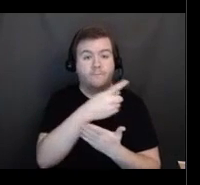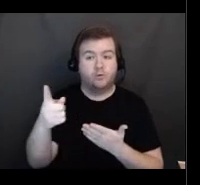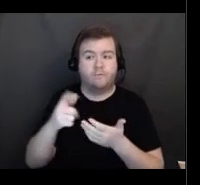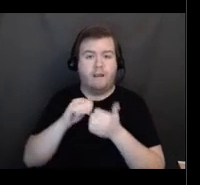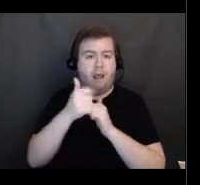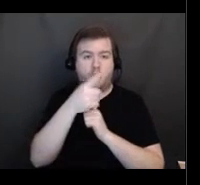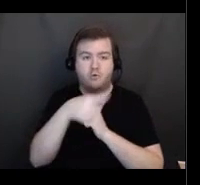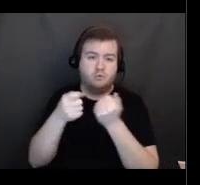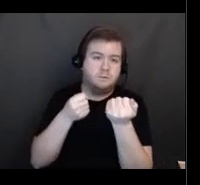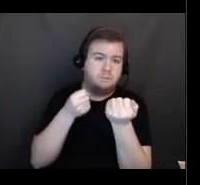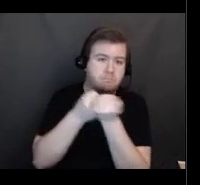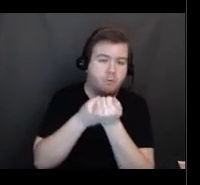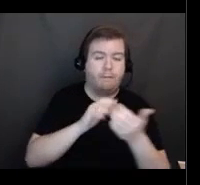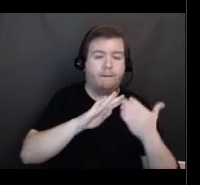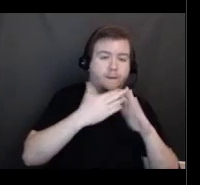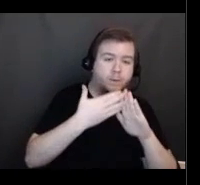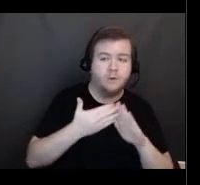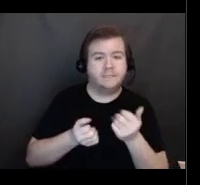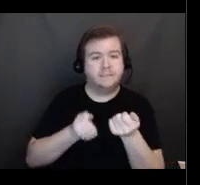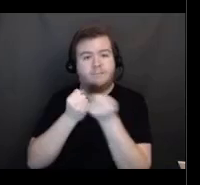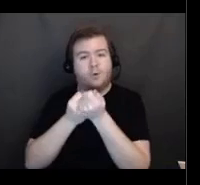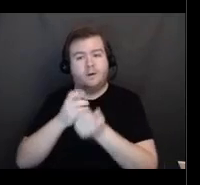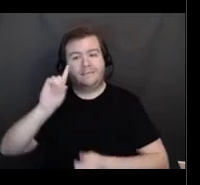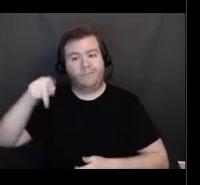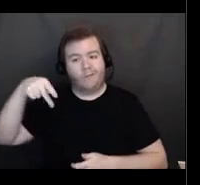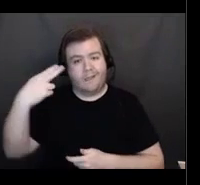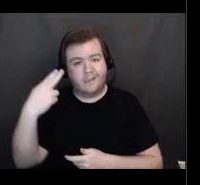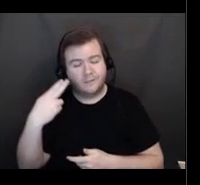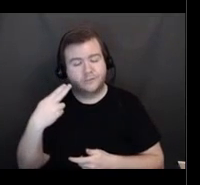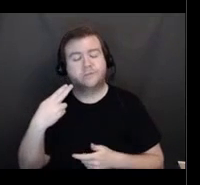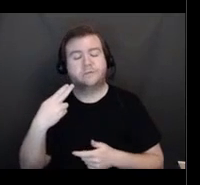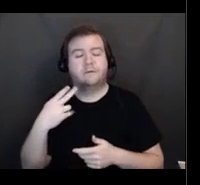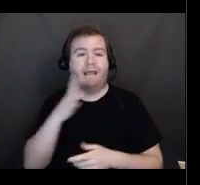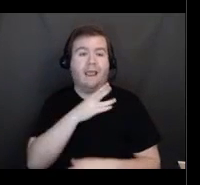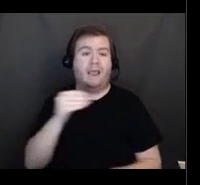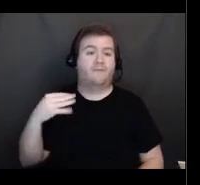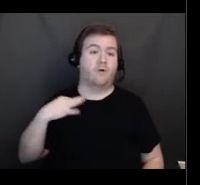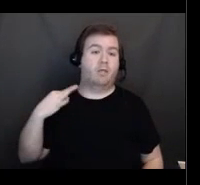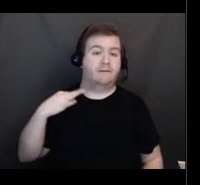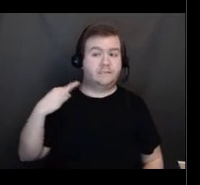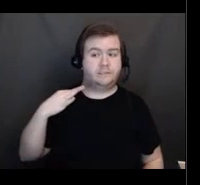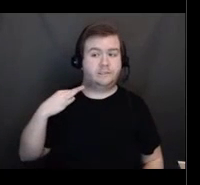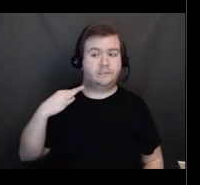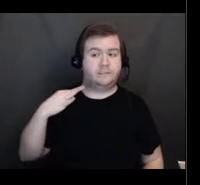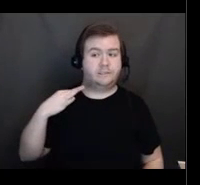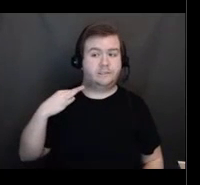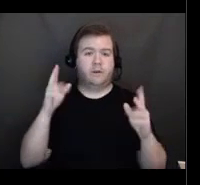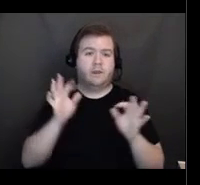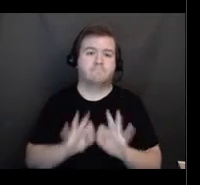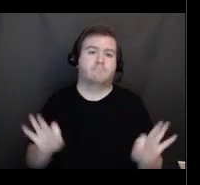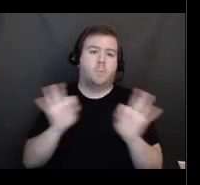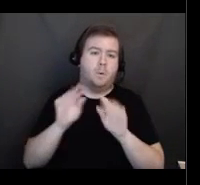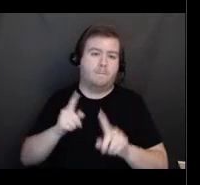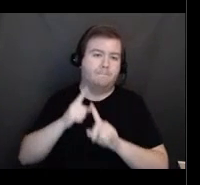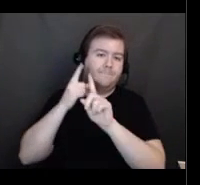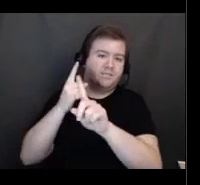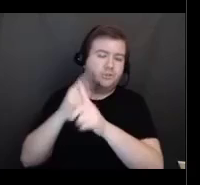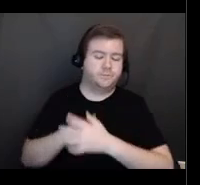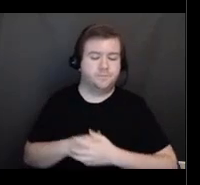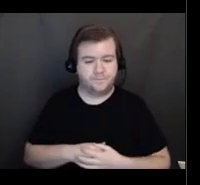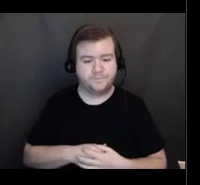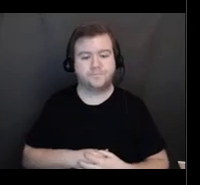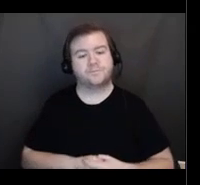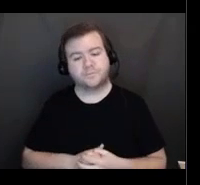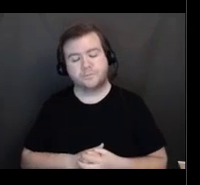Health and your community and volunteering for such an important, important mission here. Your work assisting recipients